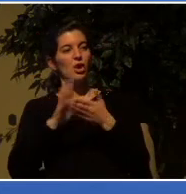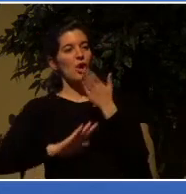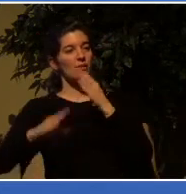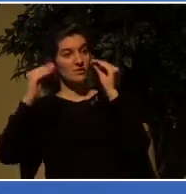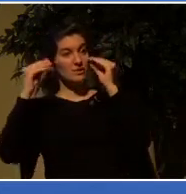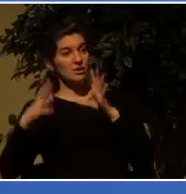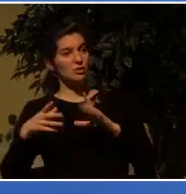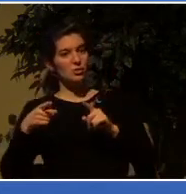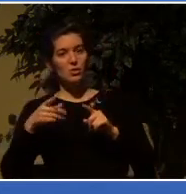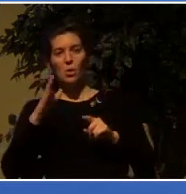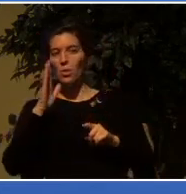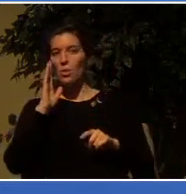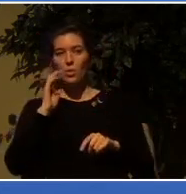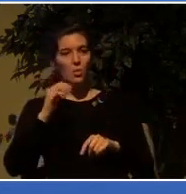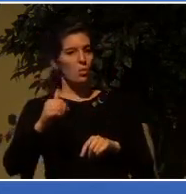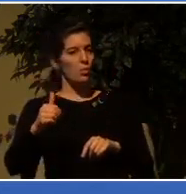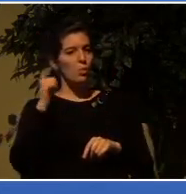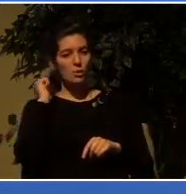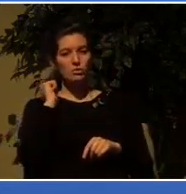program.